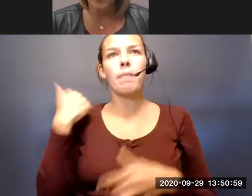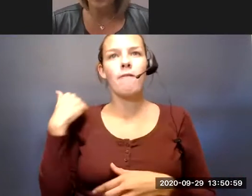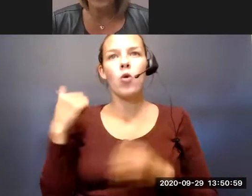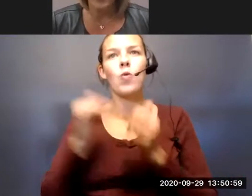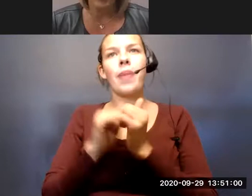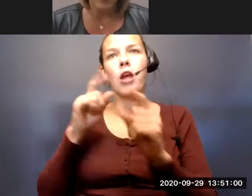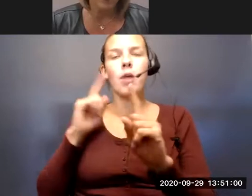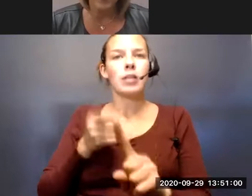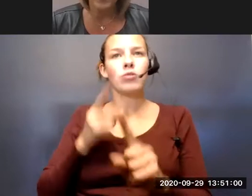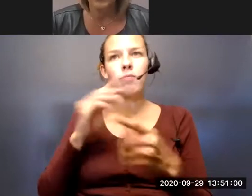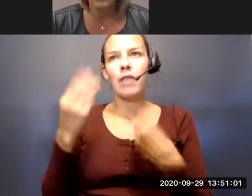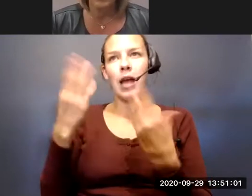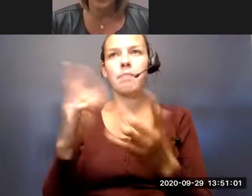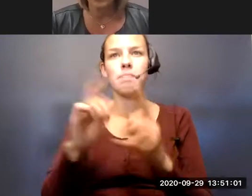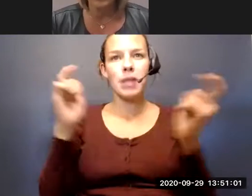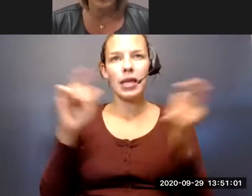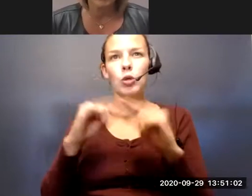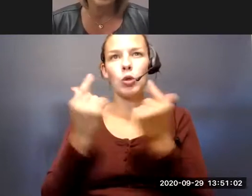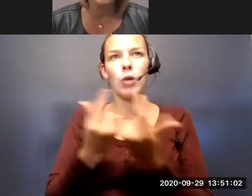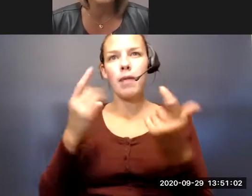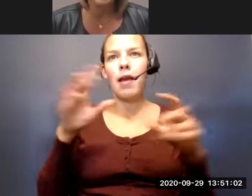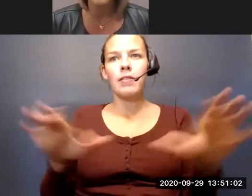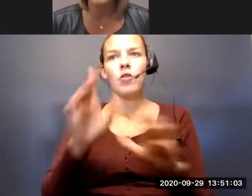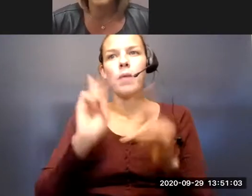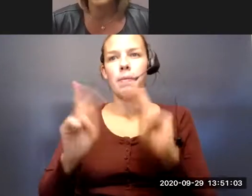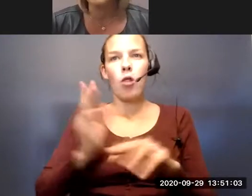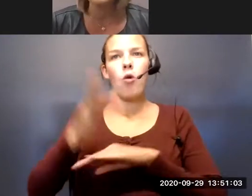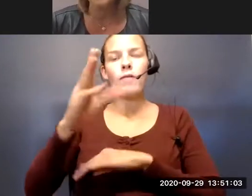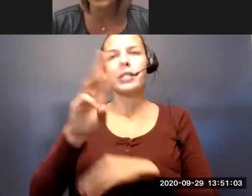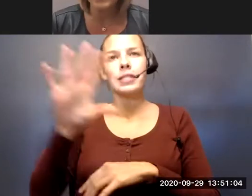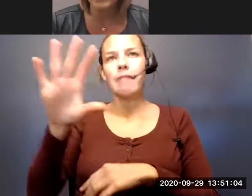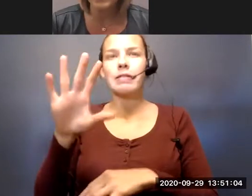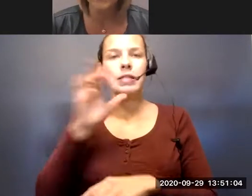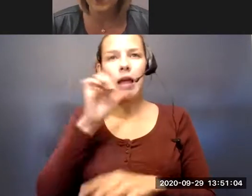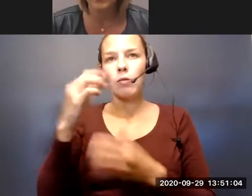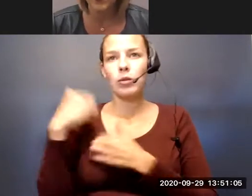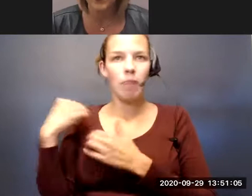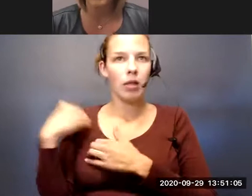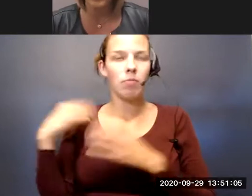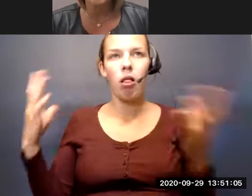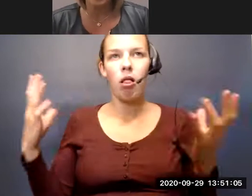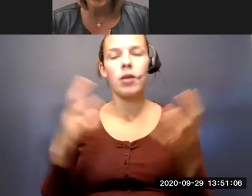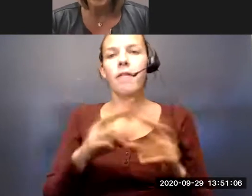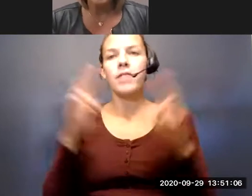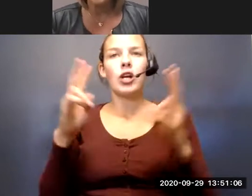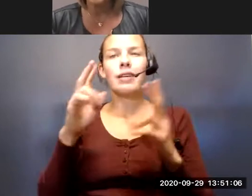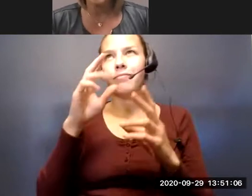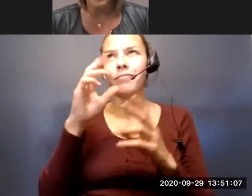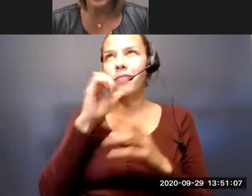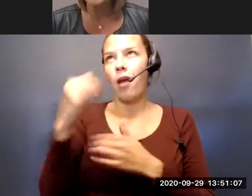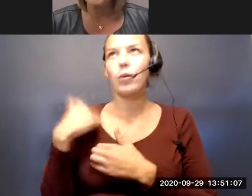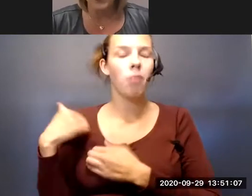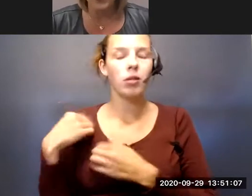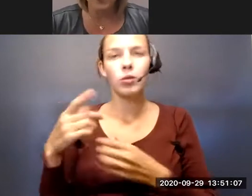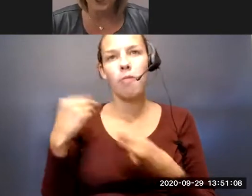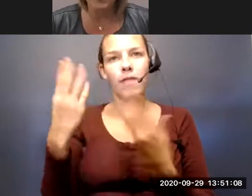mission being providing large group activities for folks over the age of 65, it's very irresponsible, or at least it feels very irresponsible, for us to provide